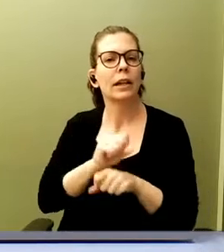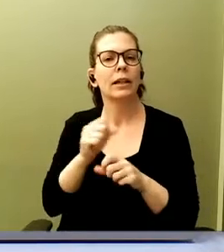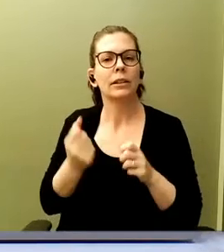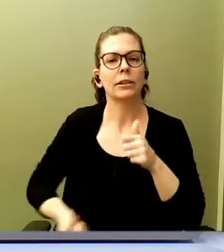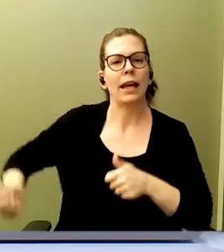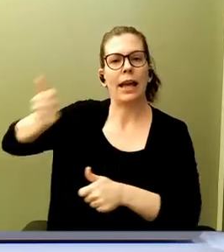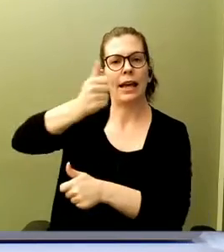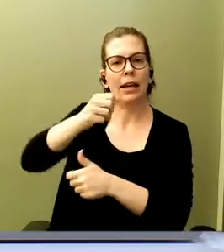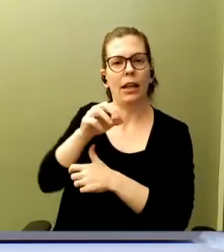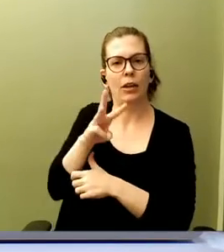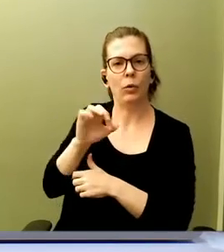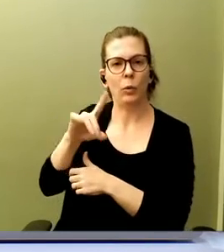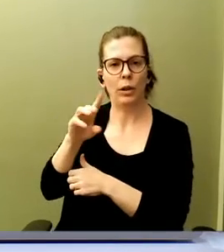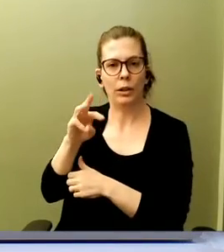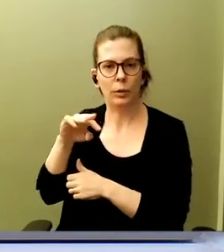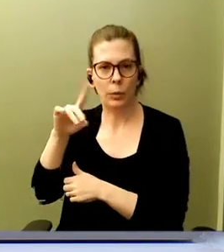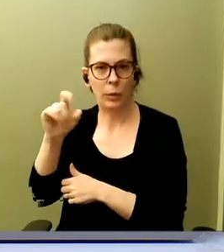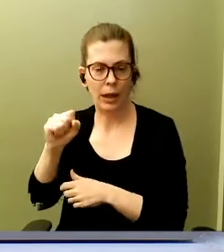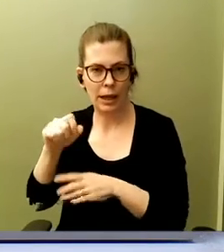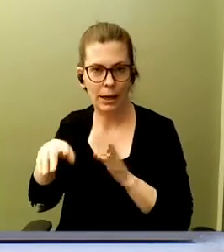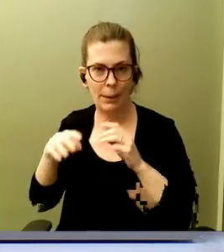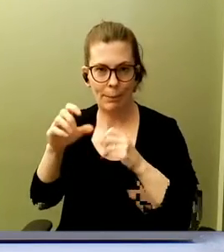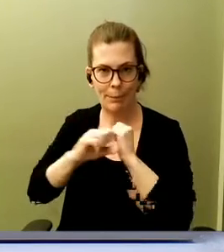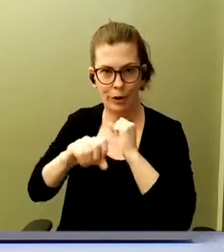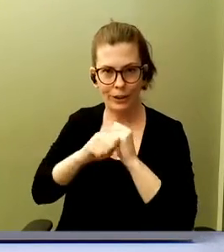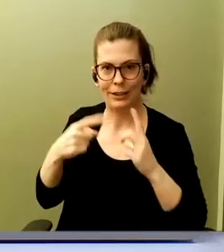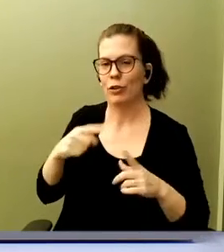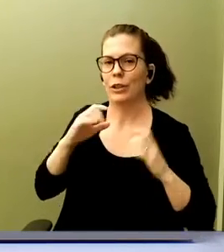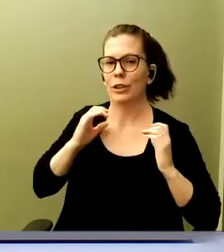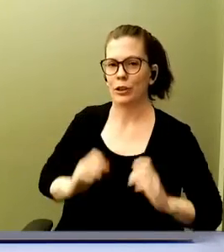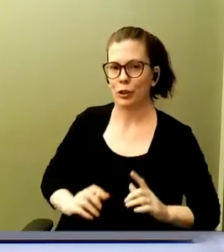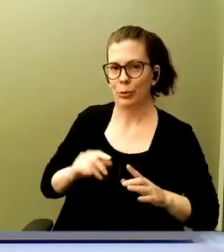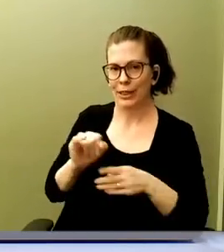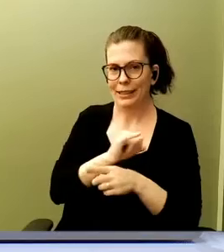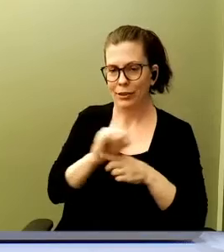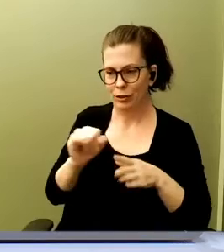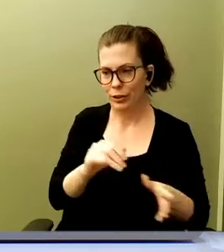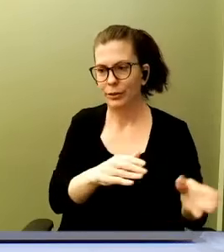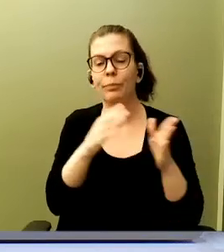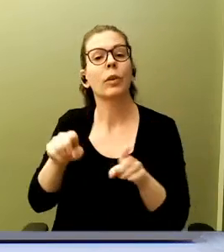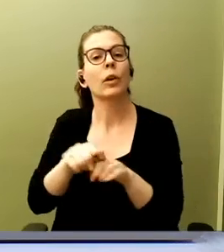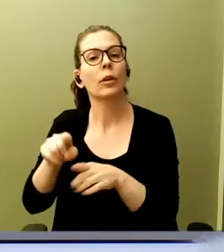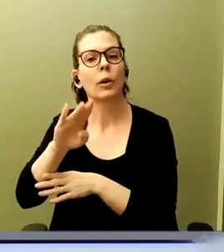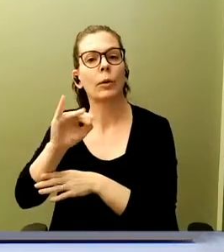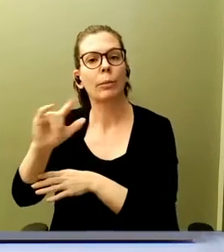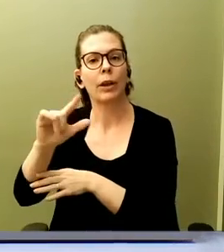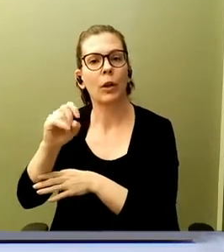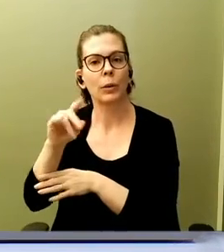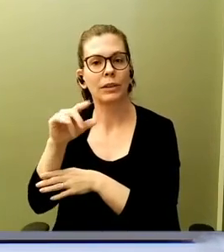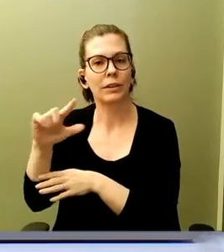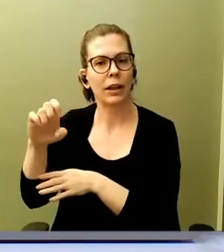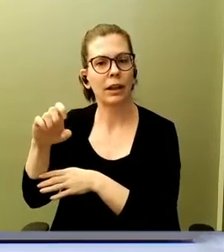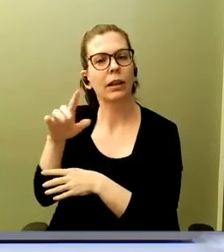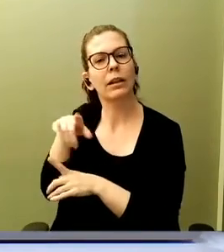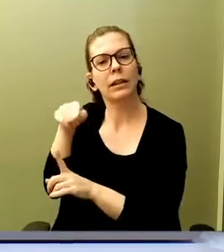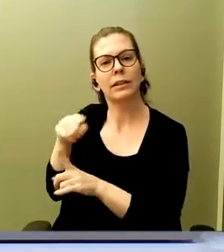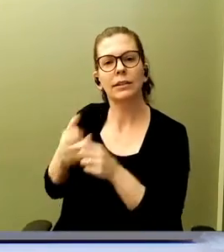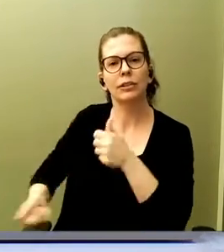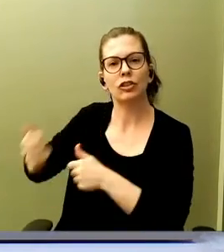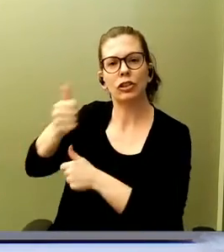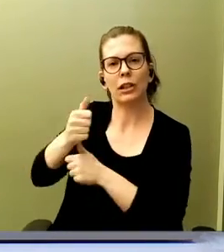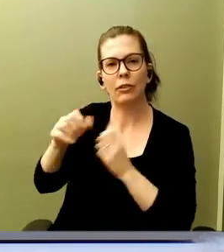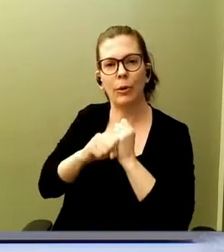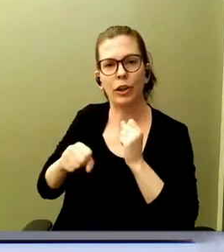including advertising and marketing technology. We've also got Bill O'Dell, who's the Chief Marketing Officer at Aerospike, and my new buddy,